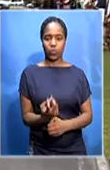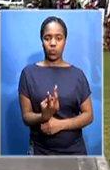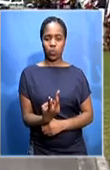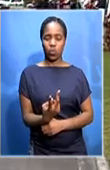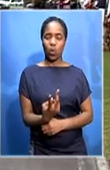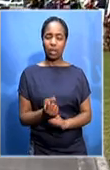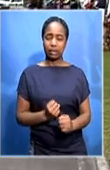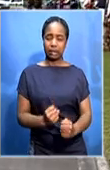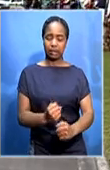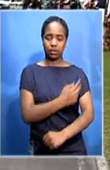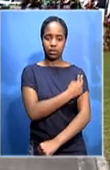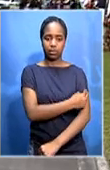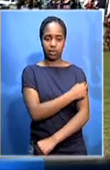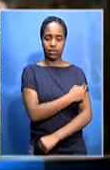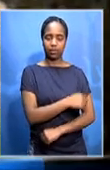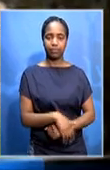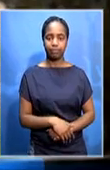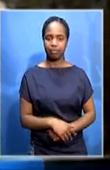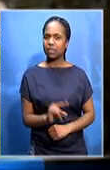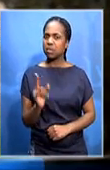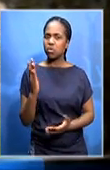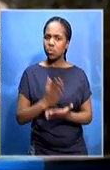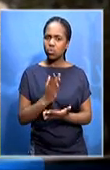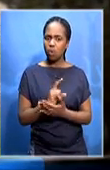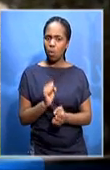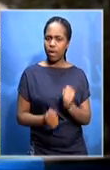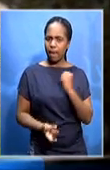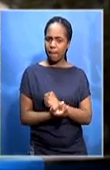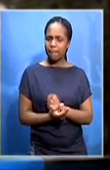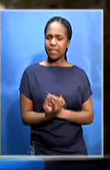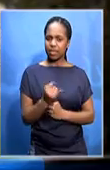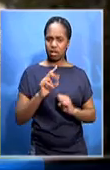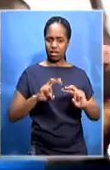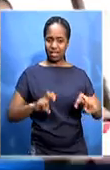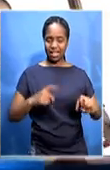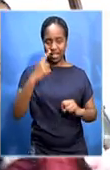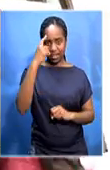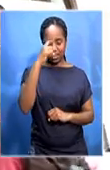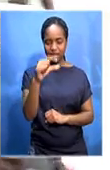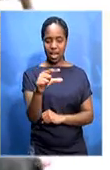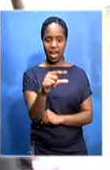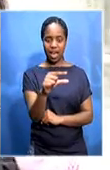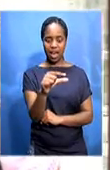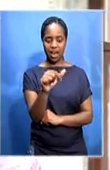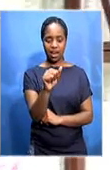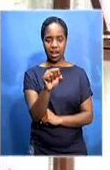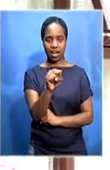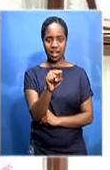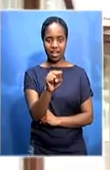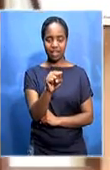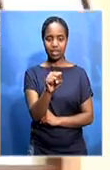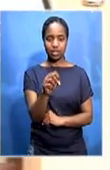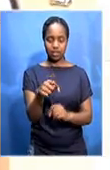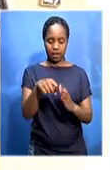The exact cause of the tragedy is still sketchy at this stage. Authorities, however, suspect a gas leak at the house. The deceased,